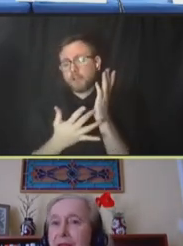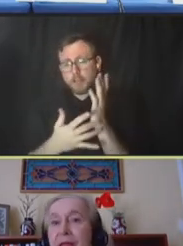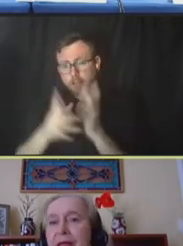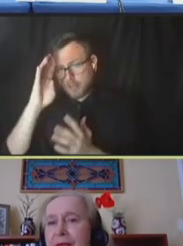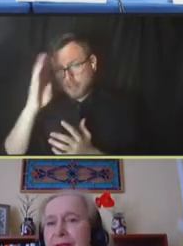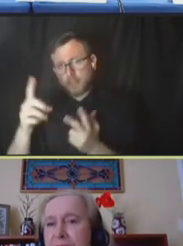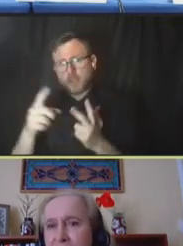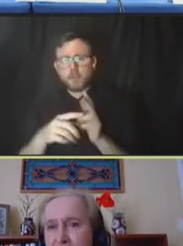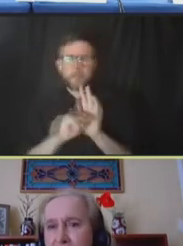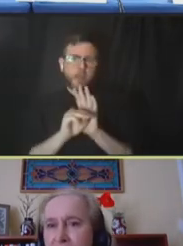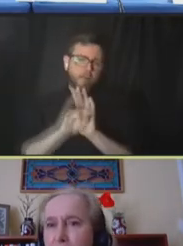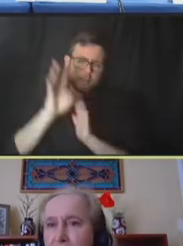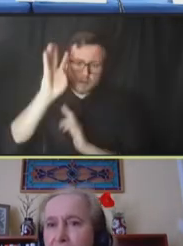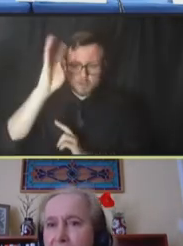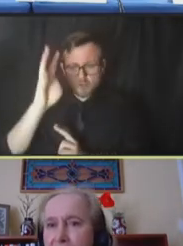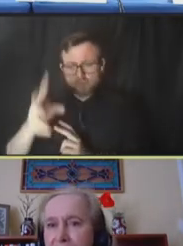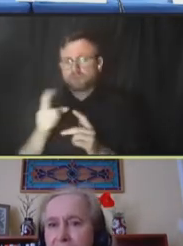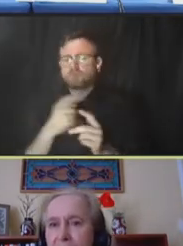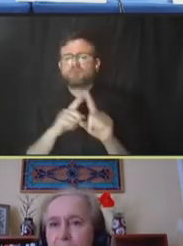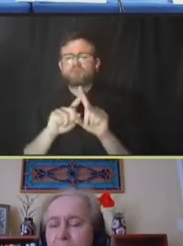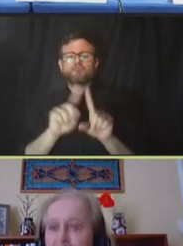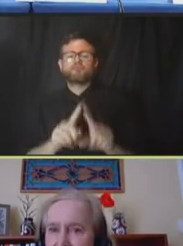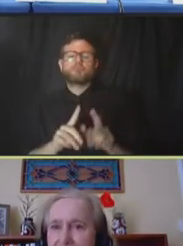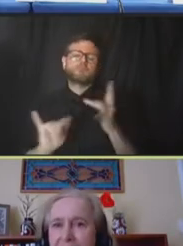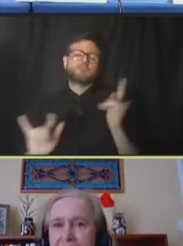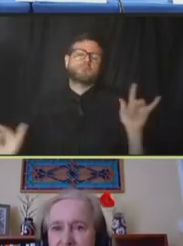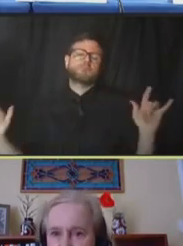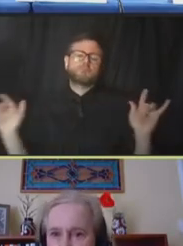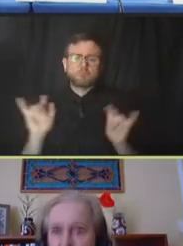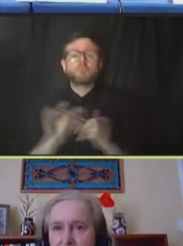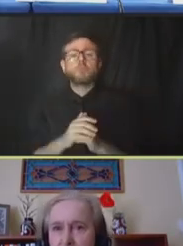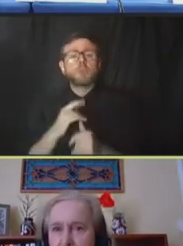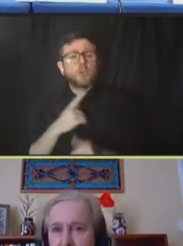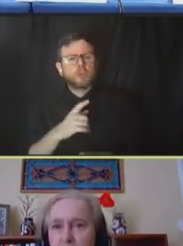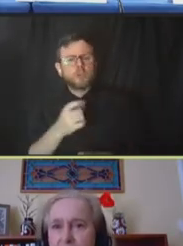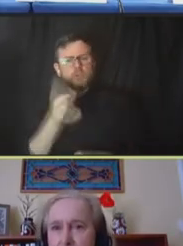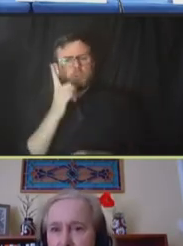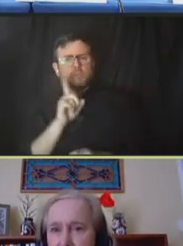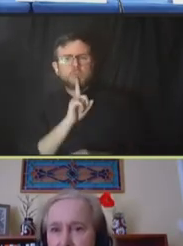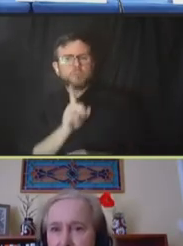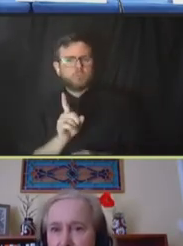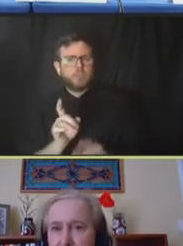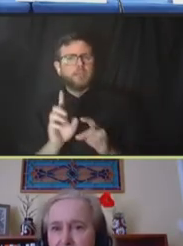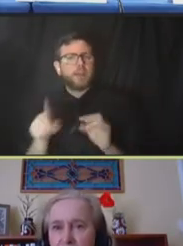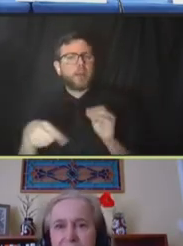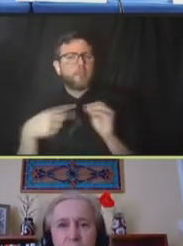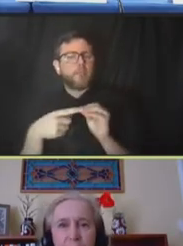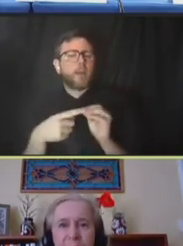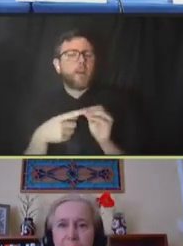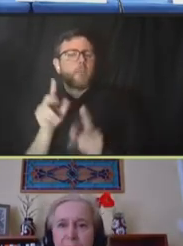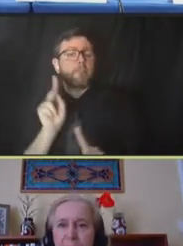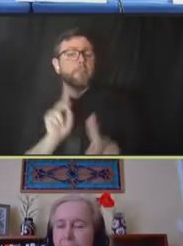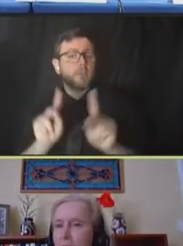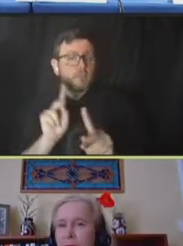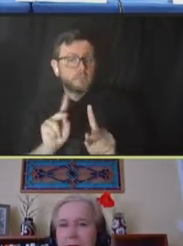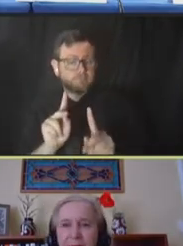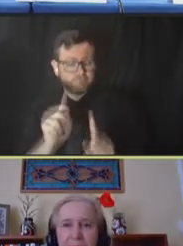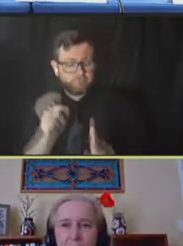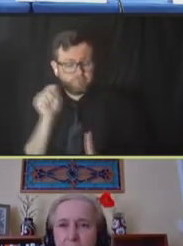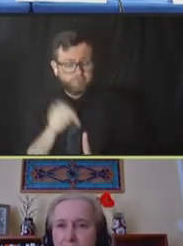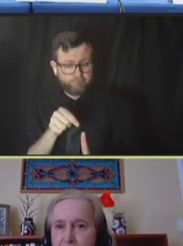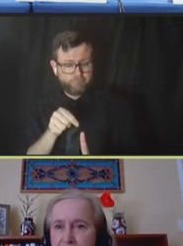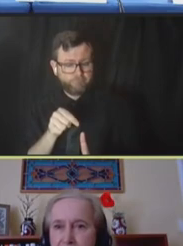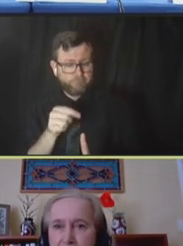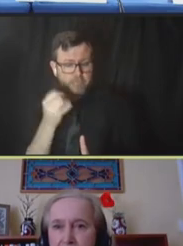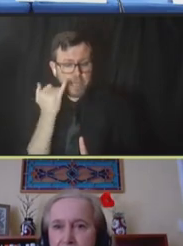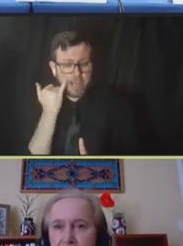modeling innovations, and so on. But really, it's all about people. Without people, we have